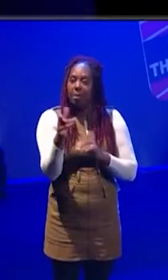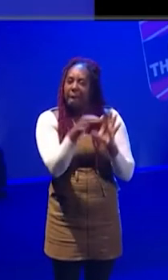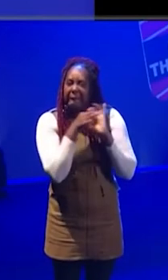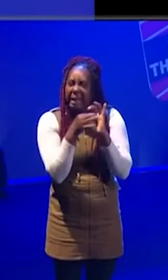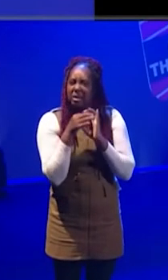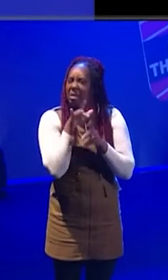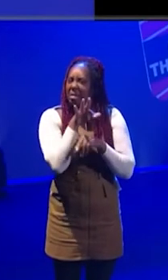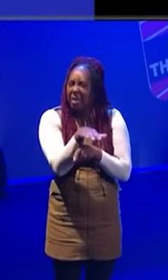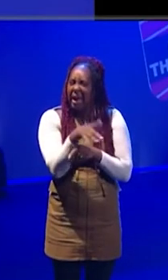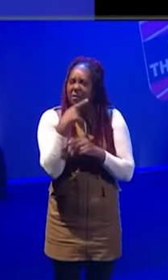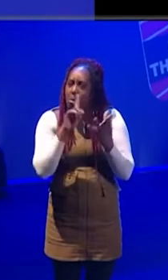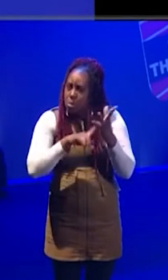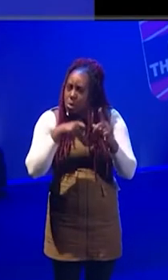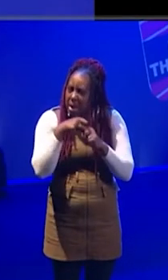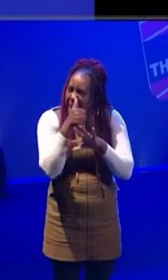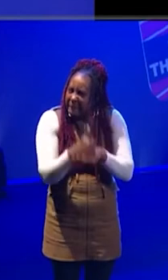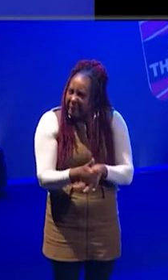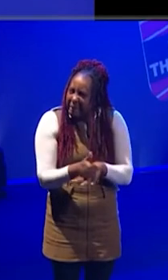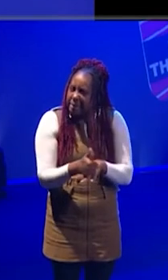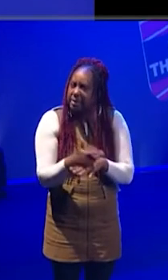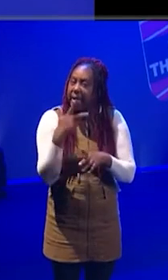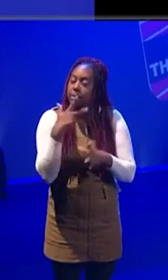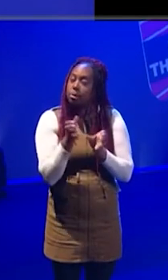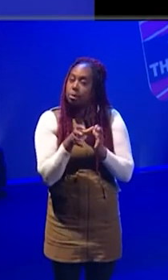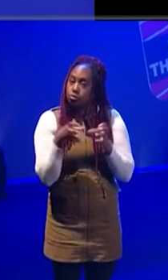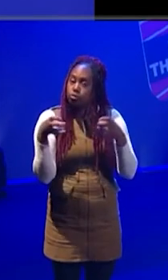there have come from a UK base team.